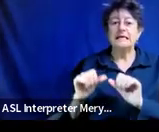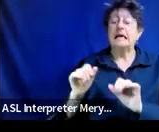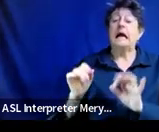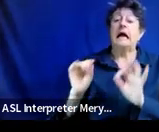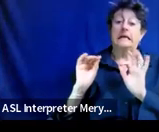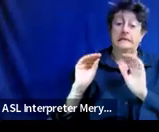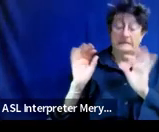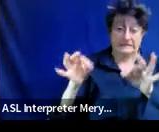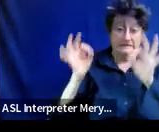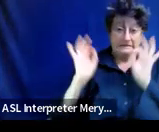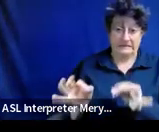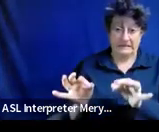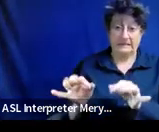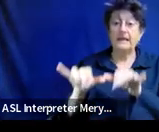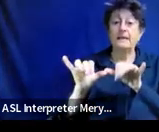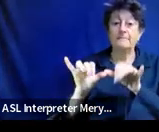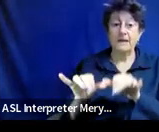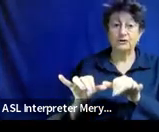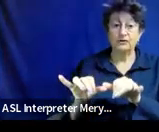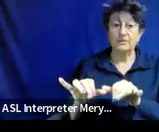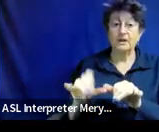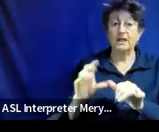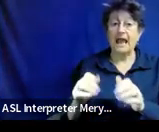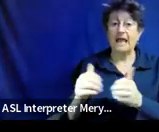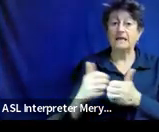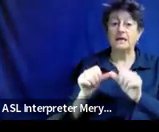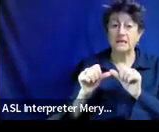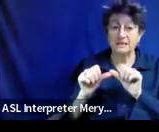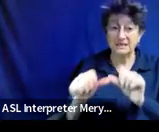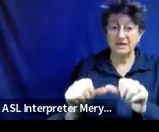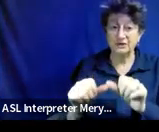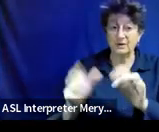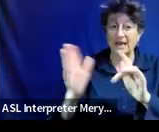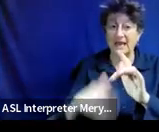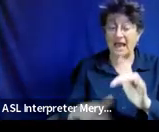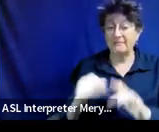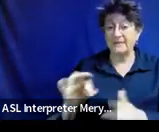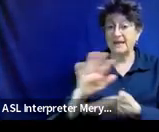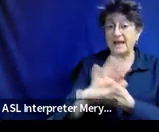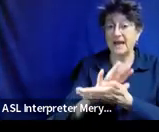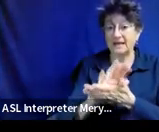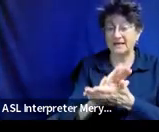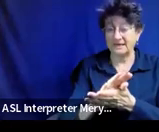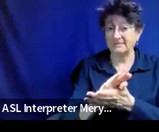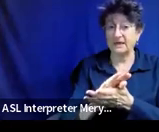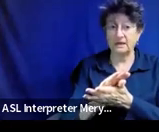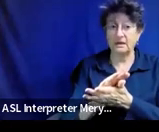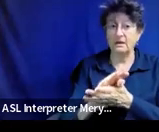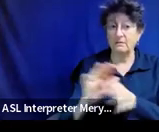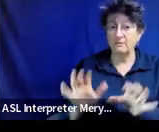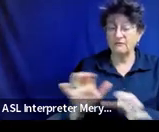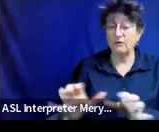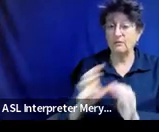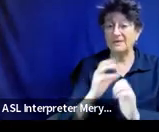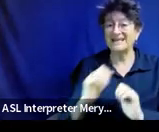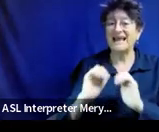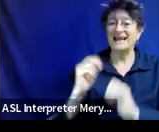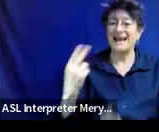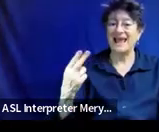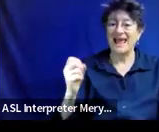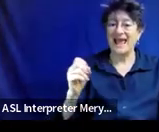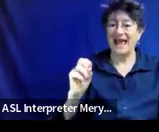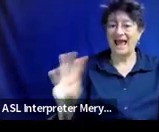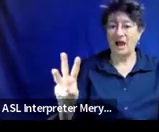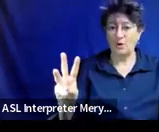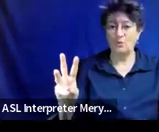academic performance as well as the how statement so thinking about those areas of academics this is a two-part box